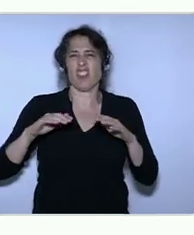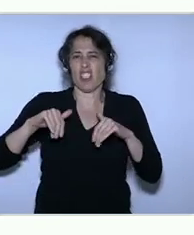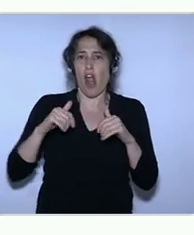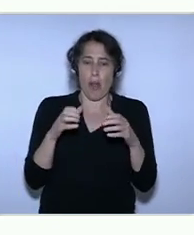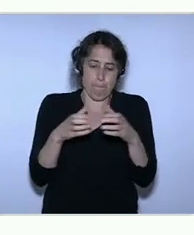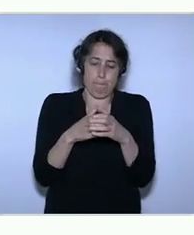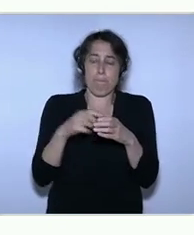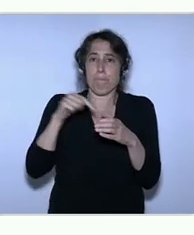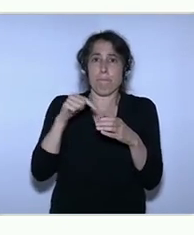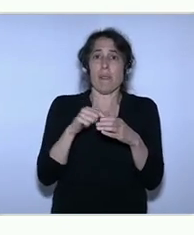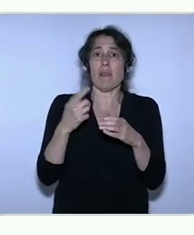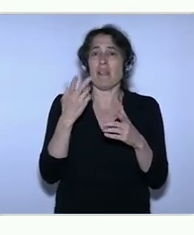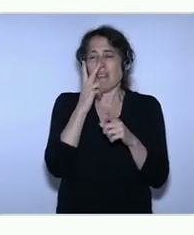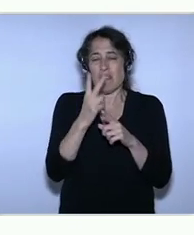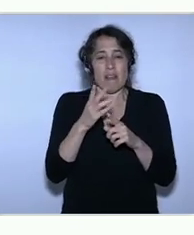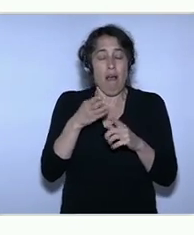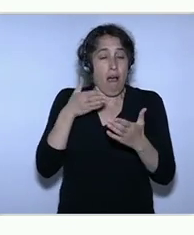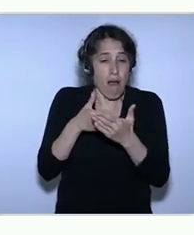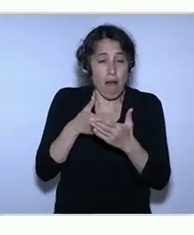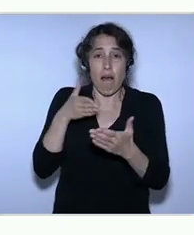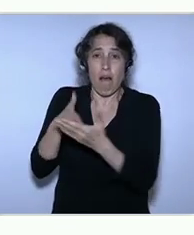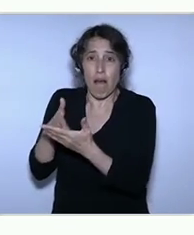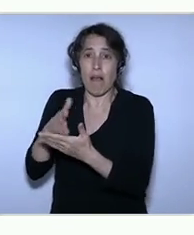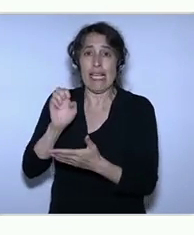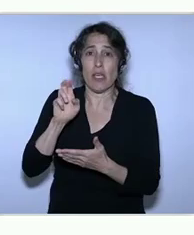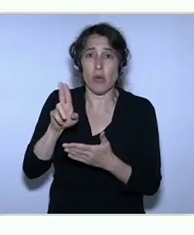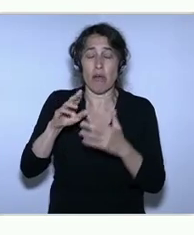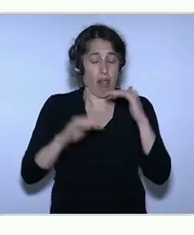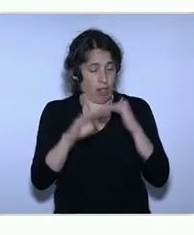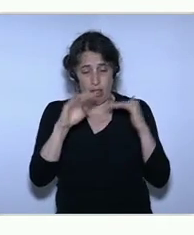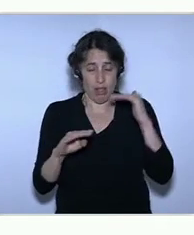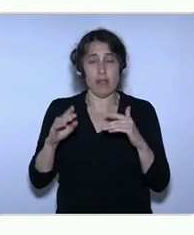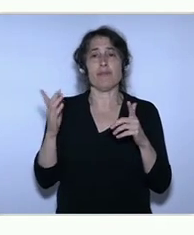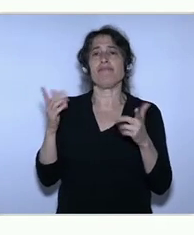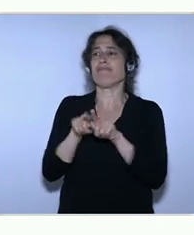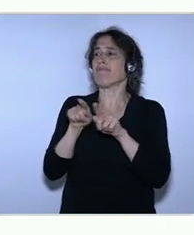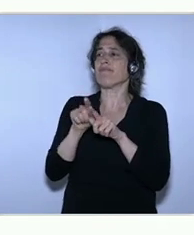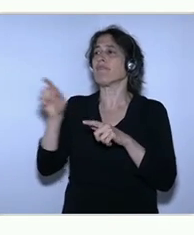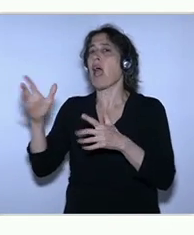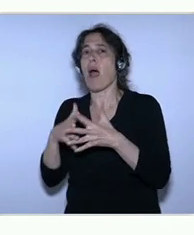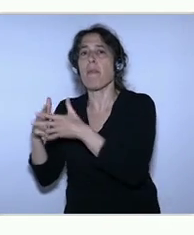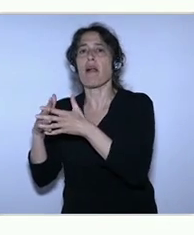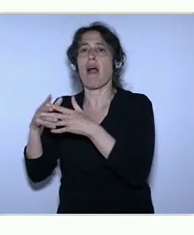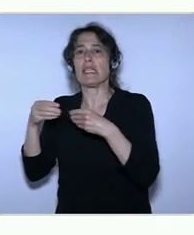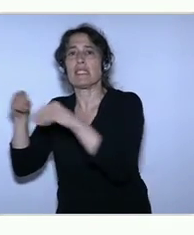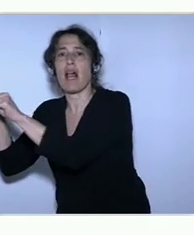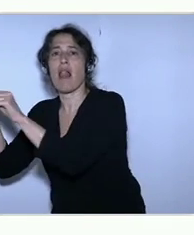opportunity to thrive. Because the failure rate is high and we want to minimize that failure rate to have maximum success.